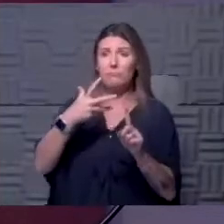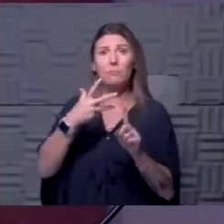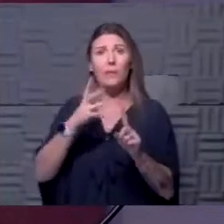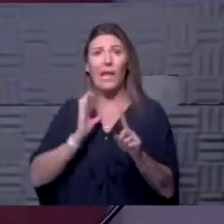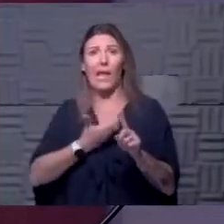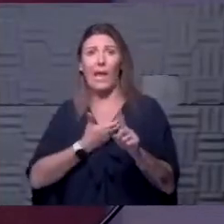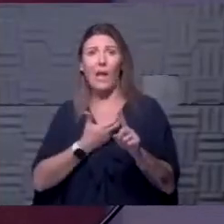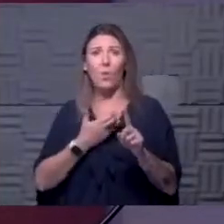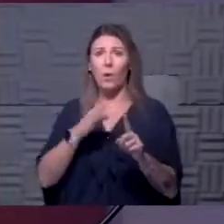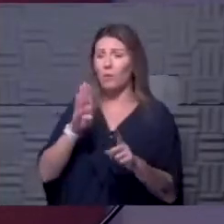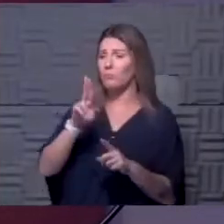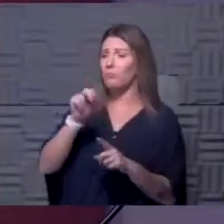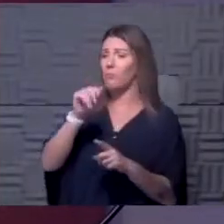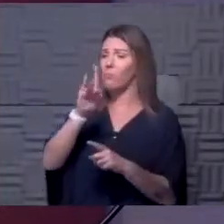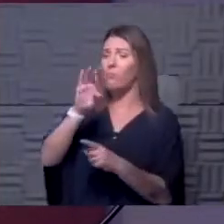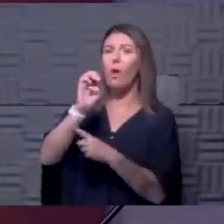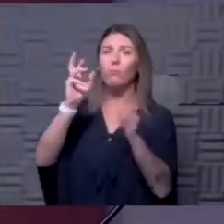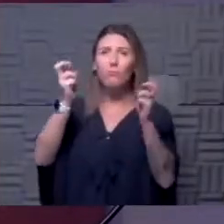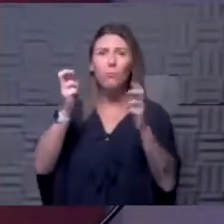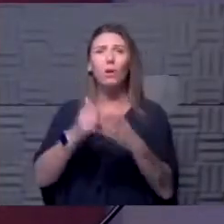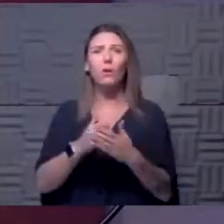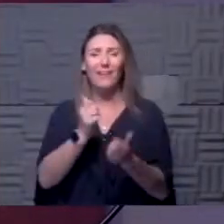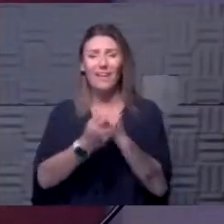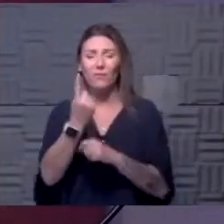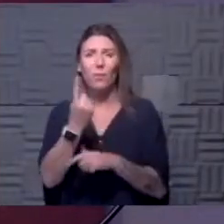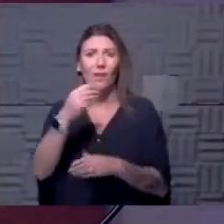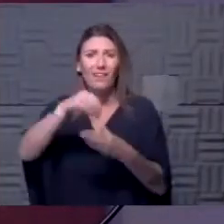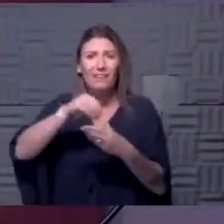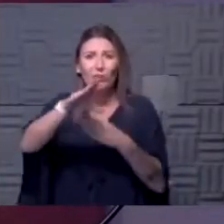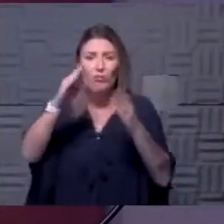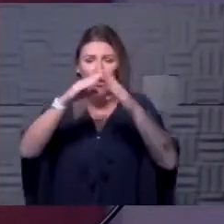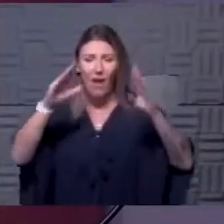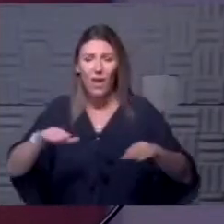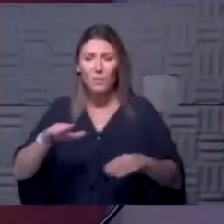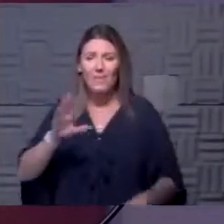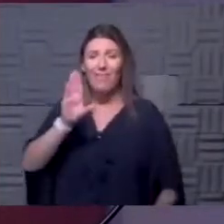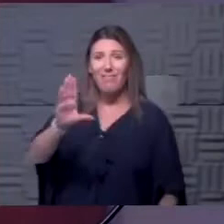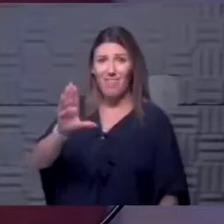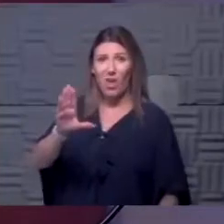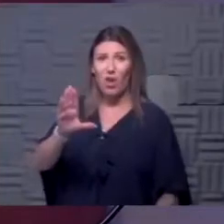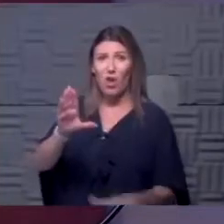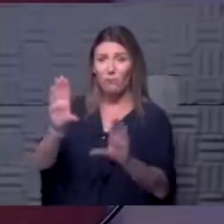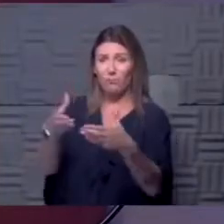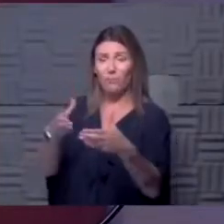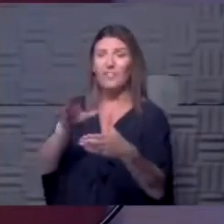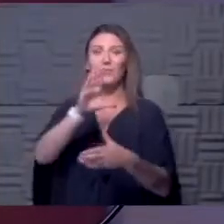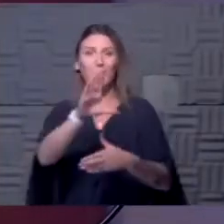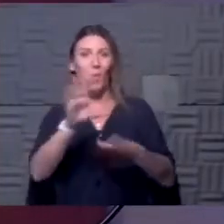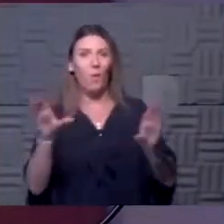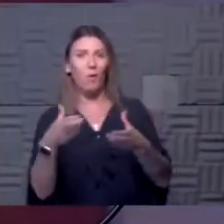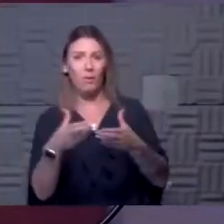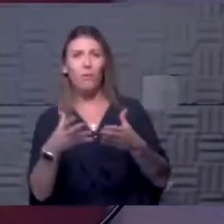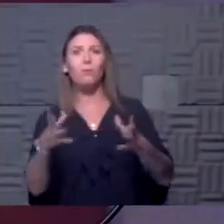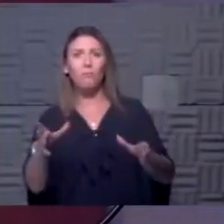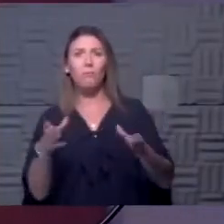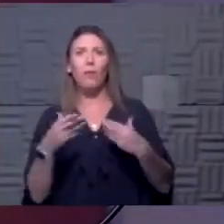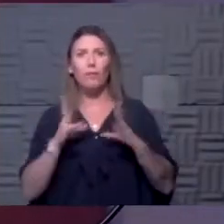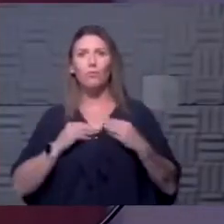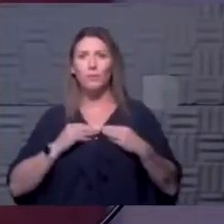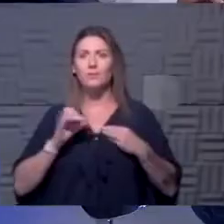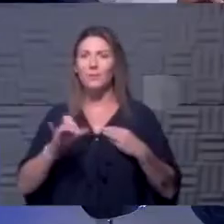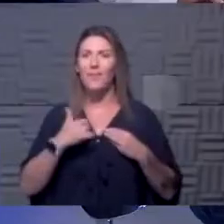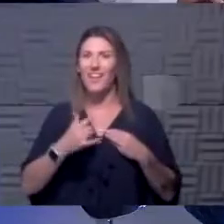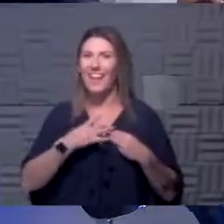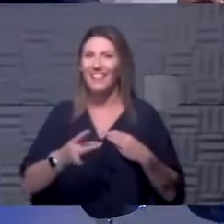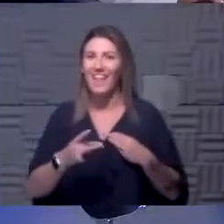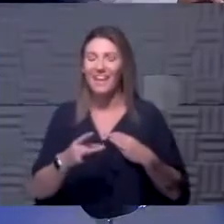it like that. Realize that everyone who lives in your house, their bubble is your bubble, and it'll be expanding at the same rate that each of those people's bubbles. And I like